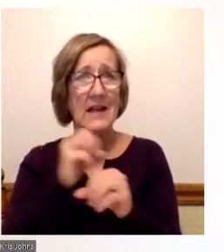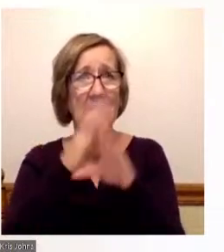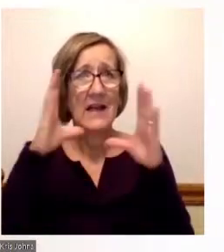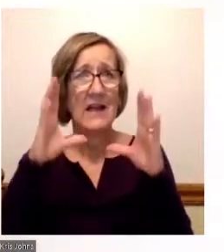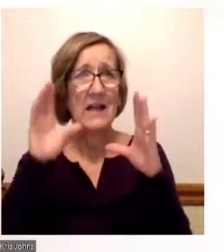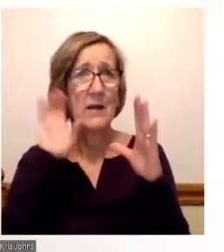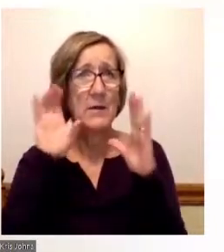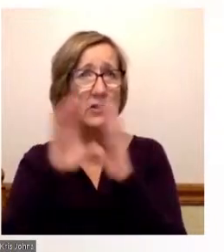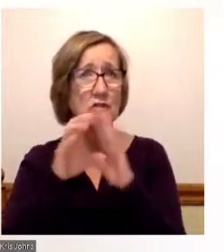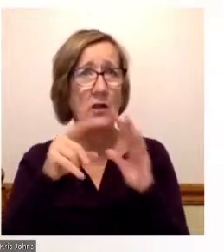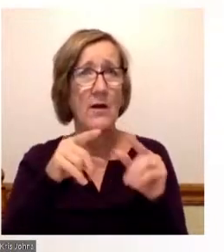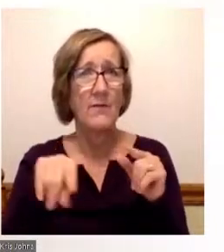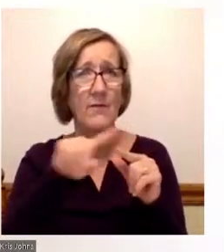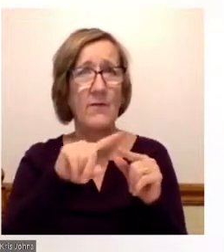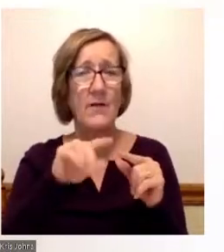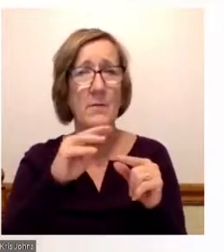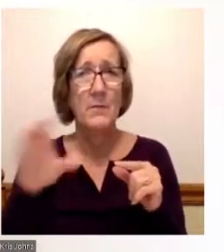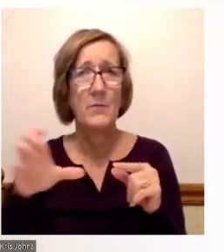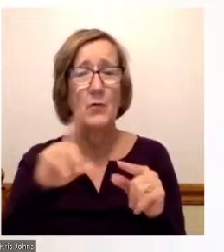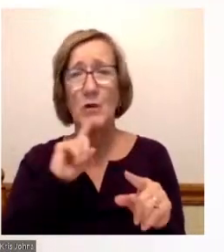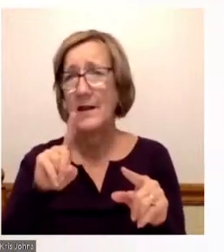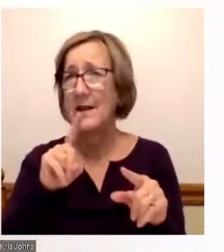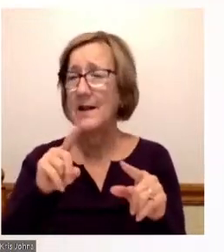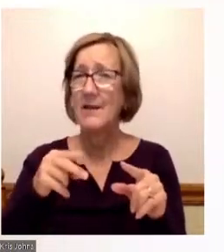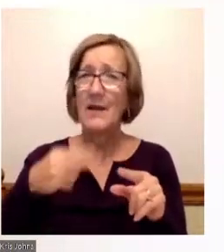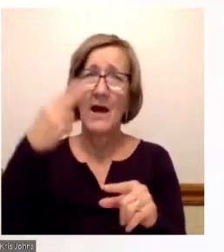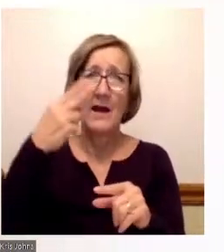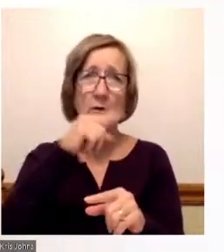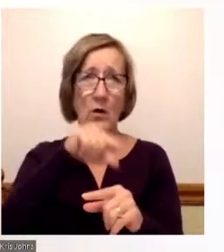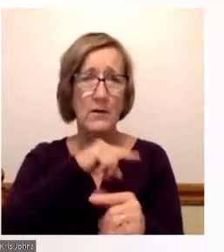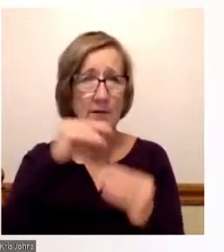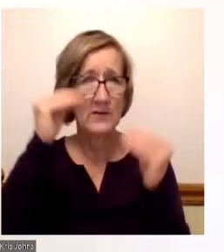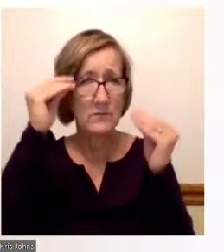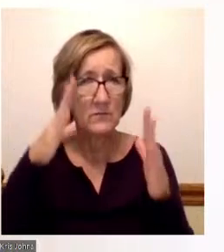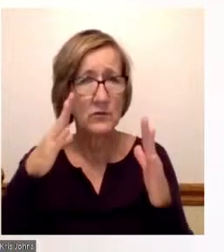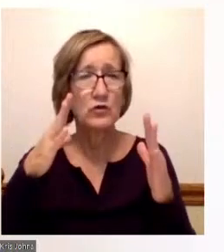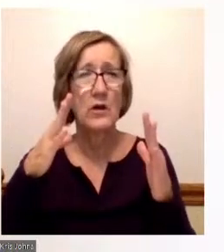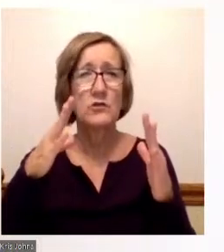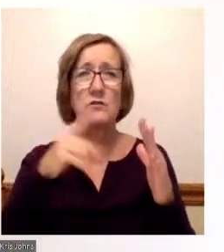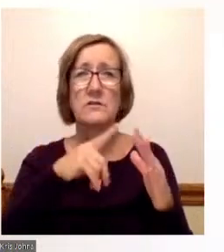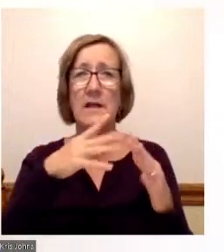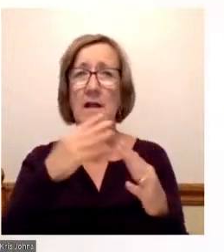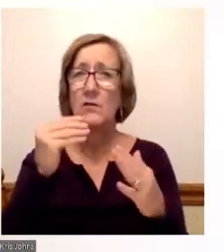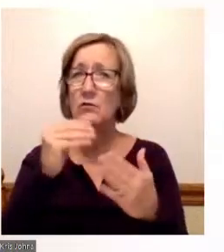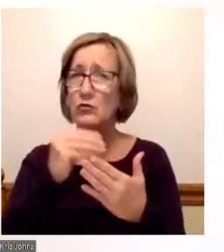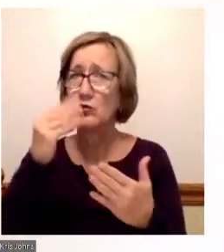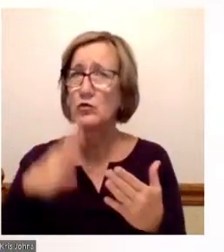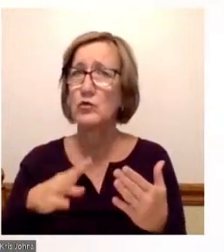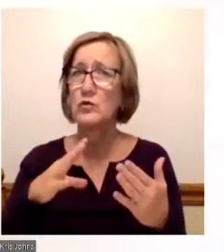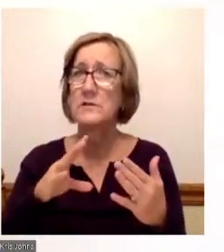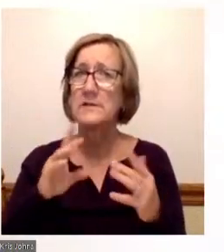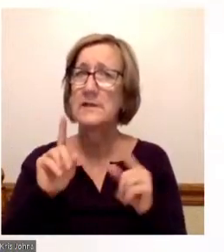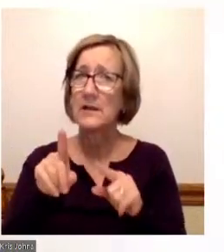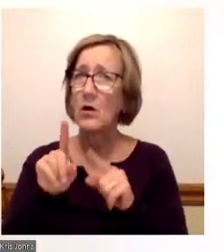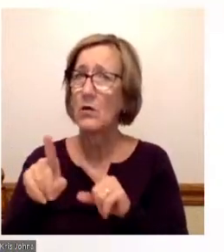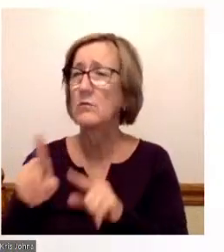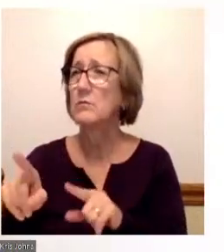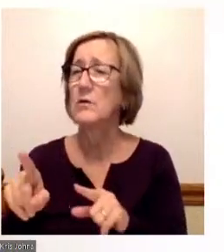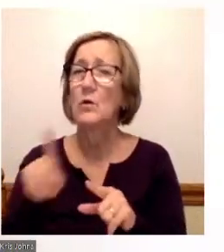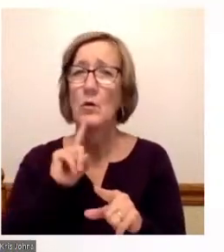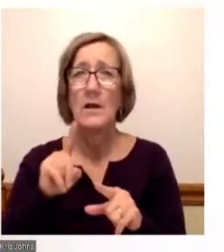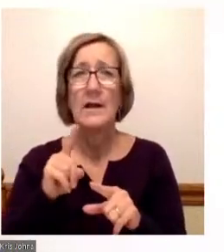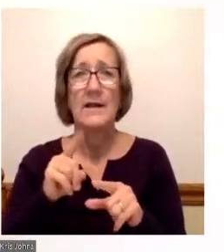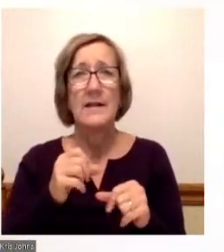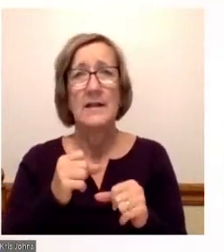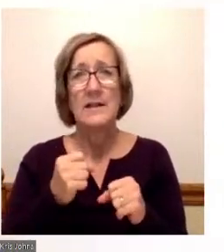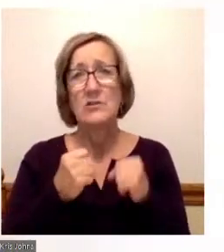The high quality instructors, the students that are attracted to Mott Community College, I mean, that all goes into, you know, just how strong Mott